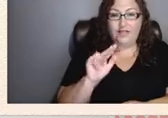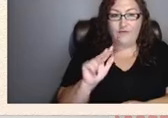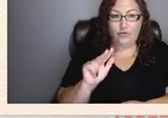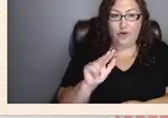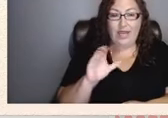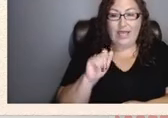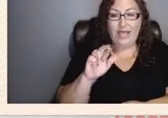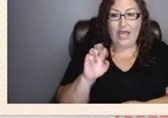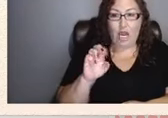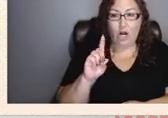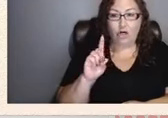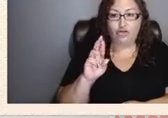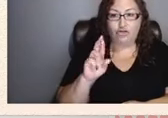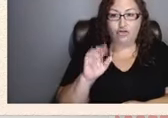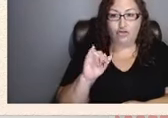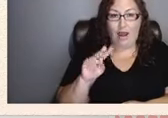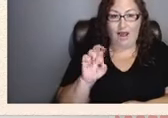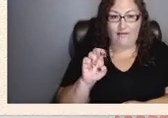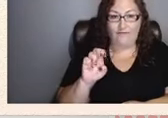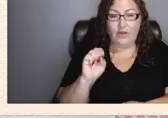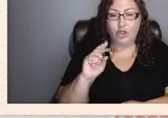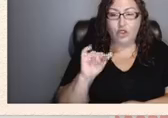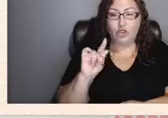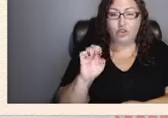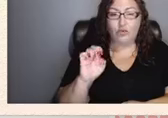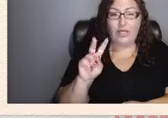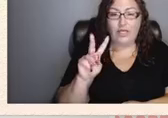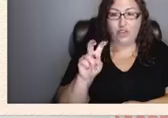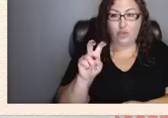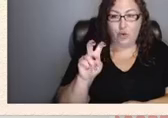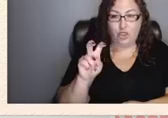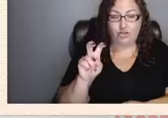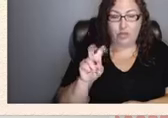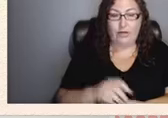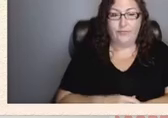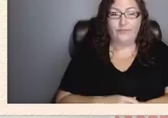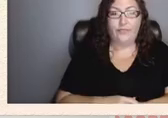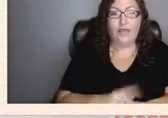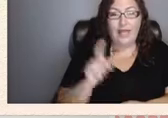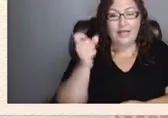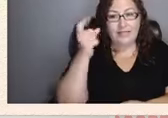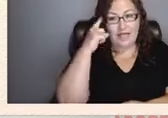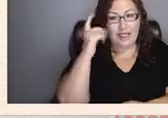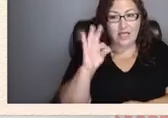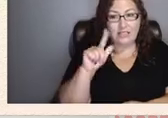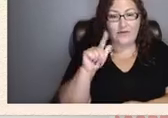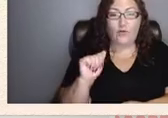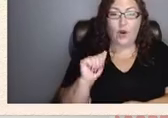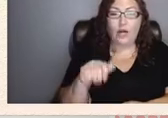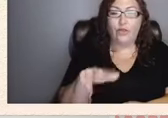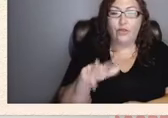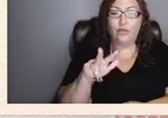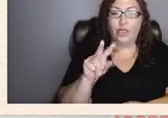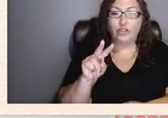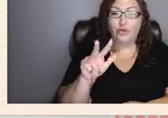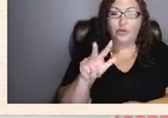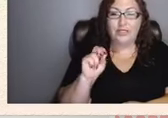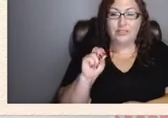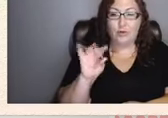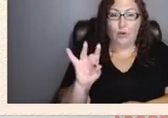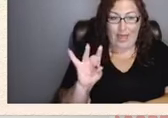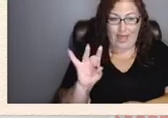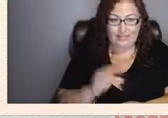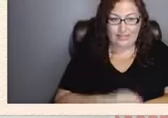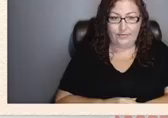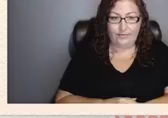drive suite number 200 in tallahassee florida 32308